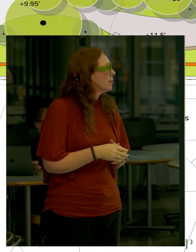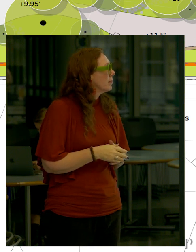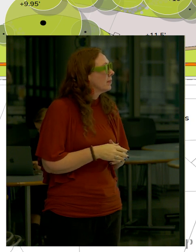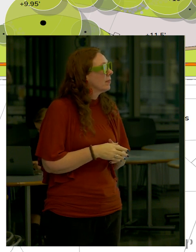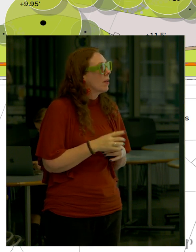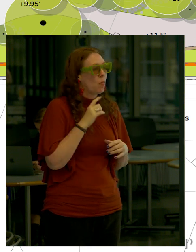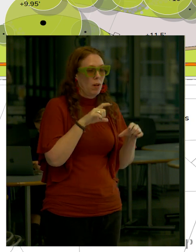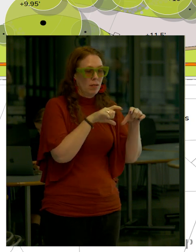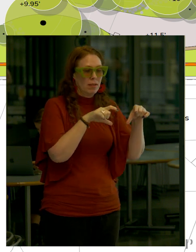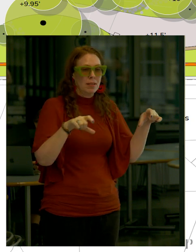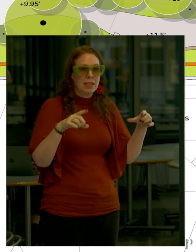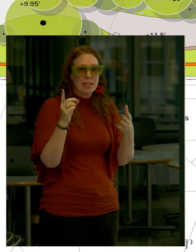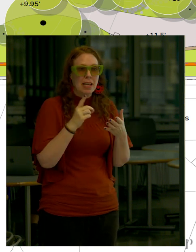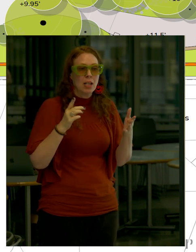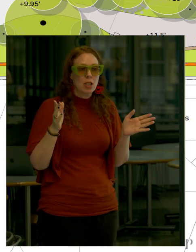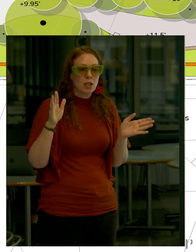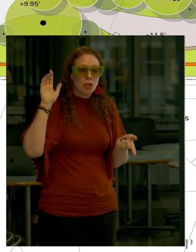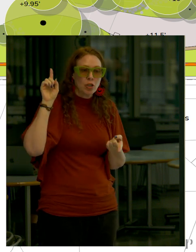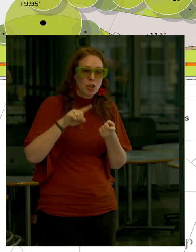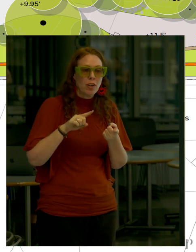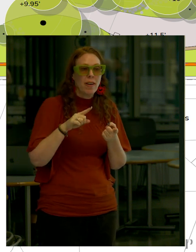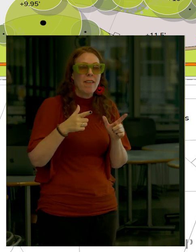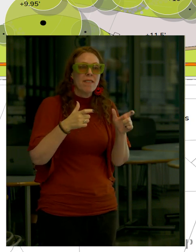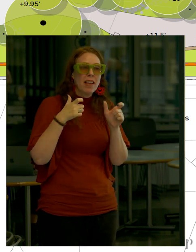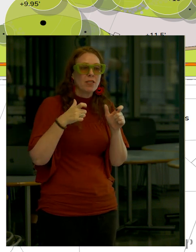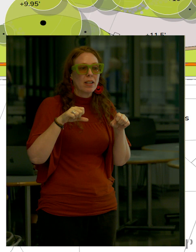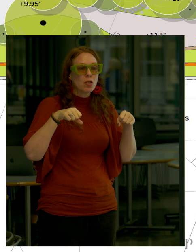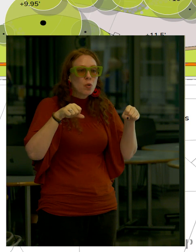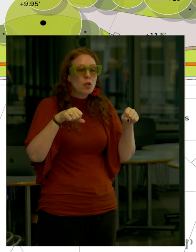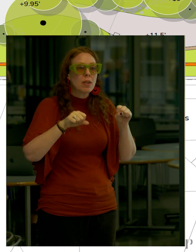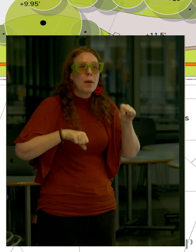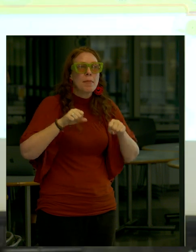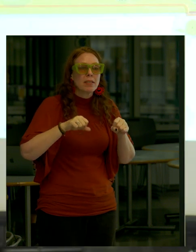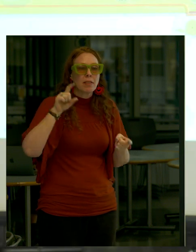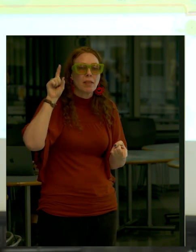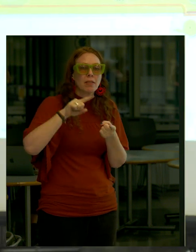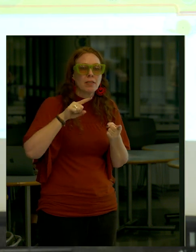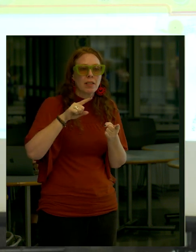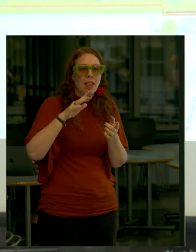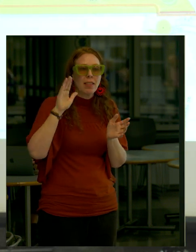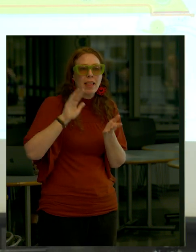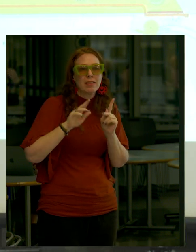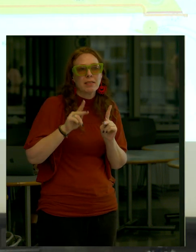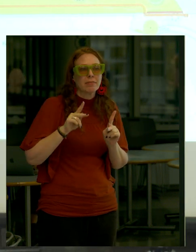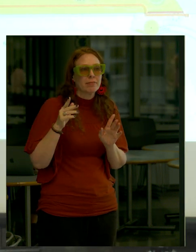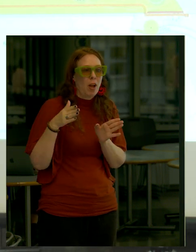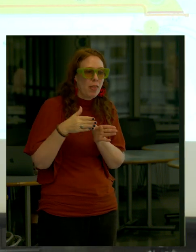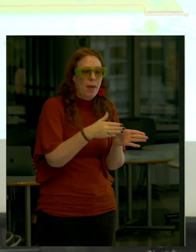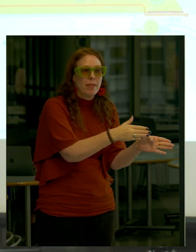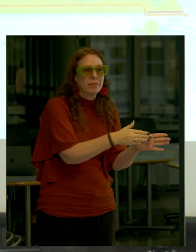having the meander within the design Is to discourage faster traffic like scooters and bikes and such I appreciate it And